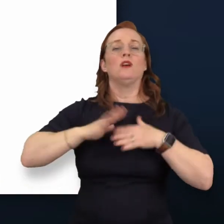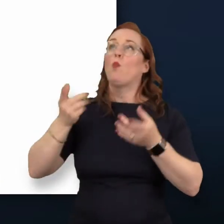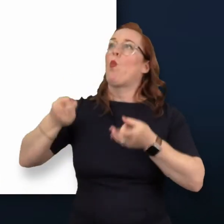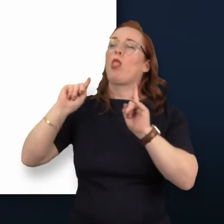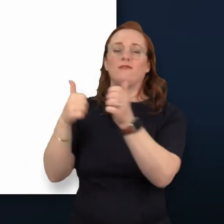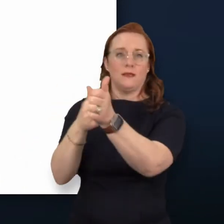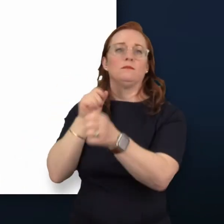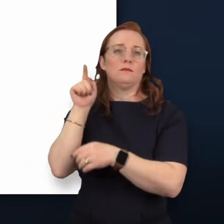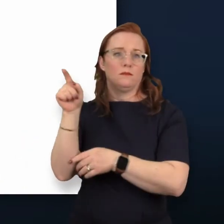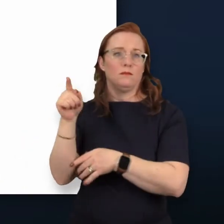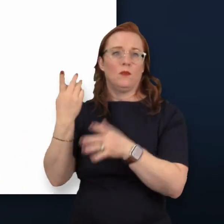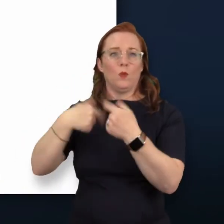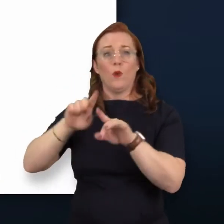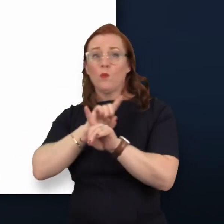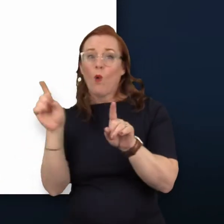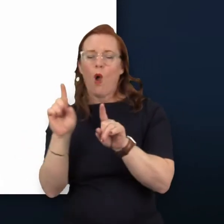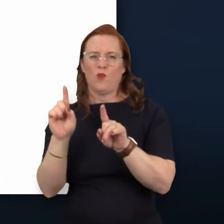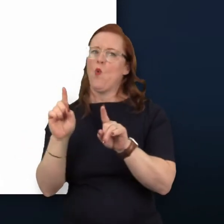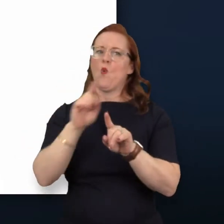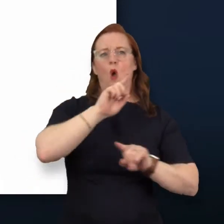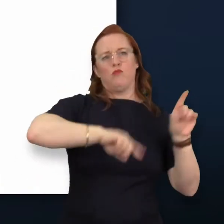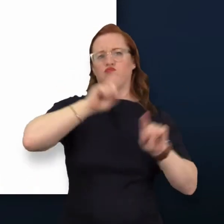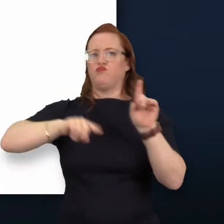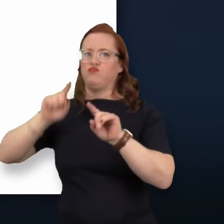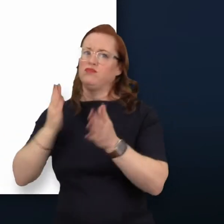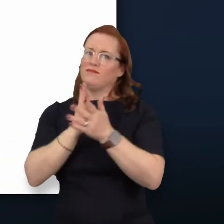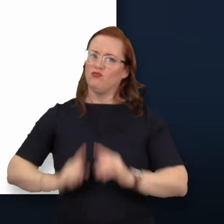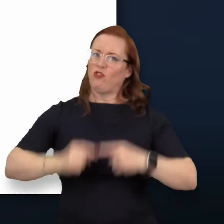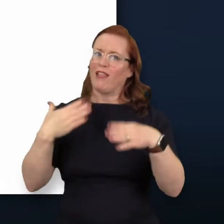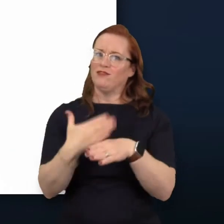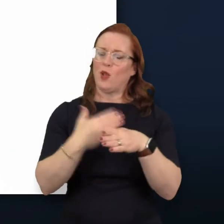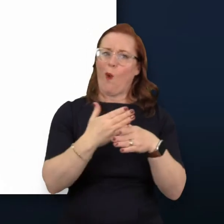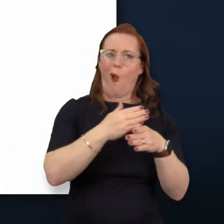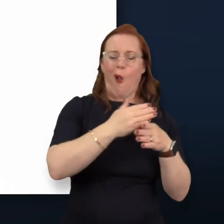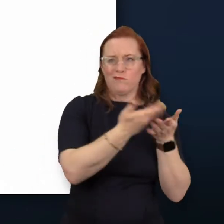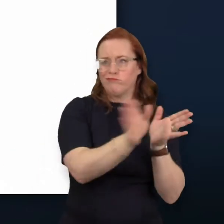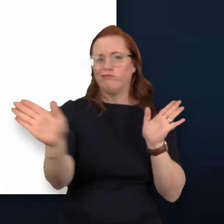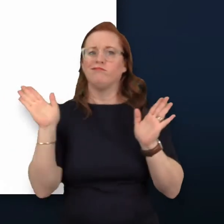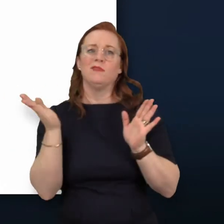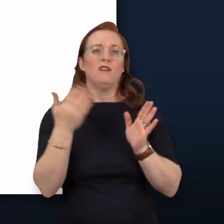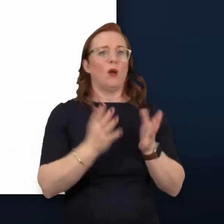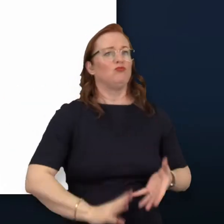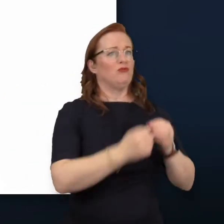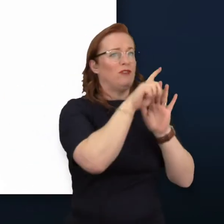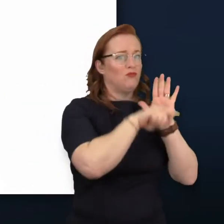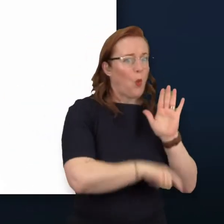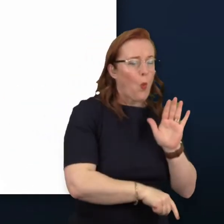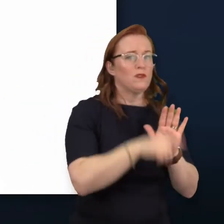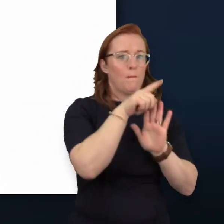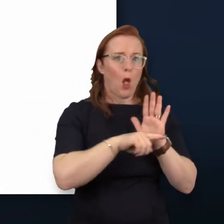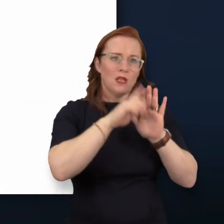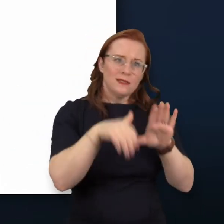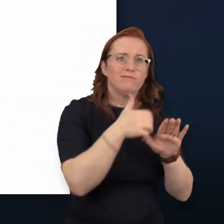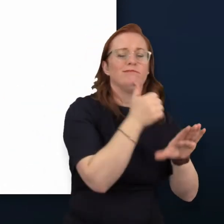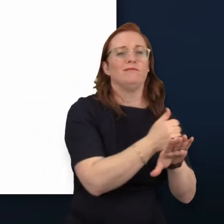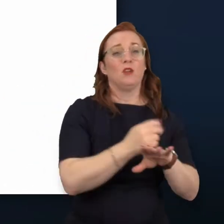We do a wide range of very challenging work at the FCA, from rulemaking and policymaking, to